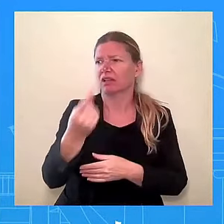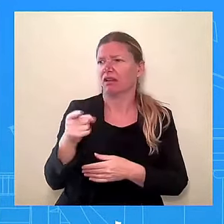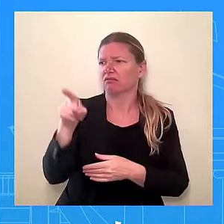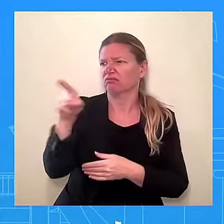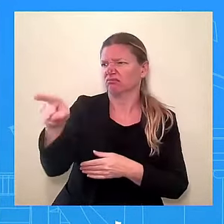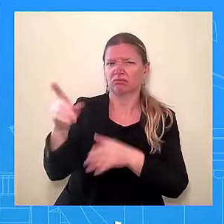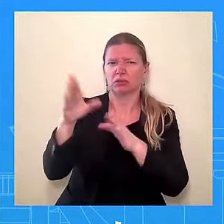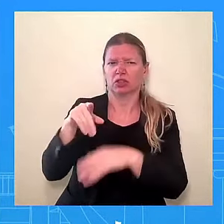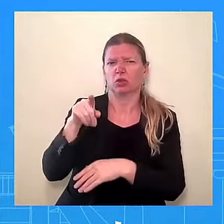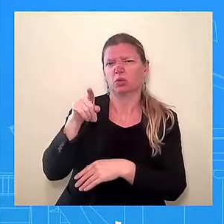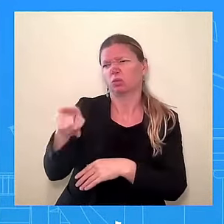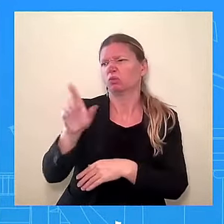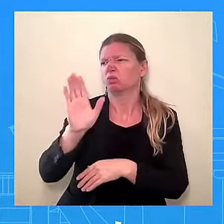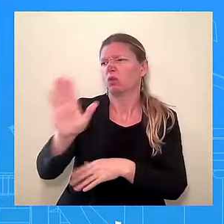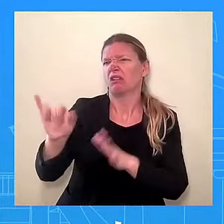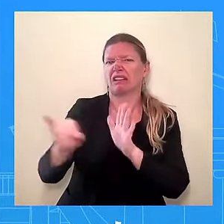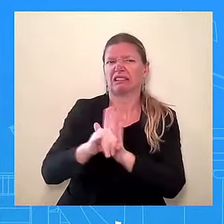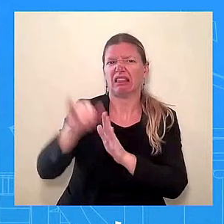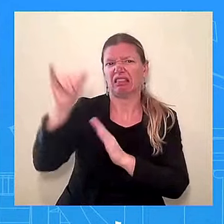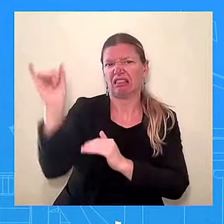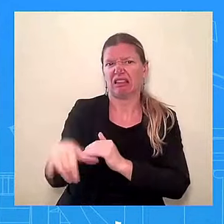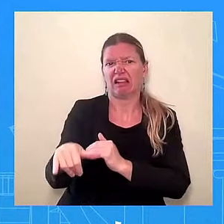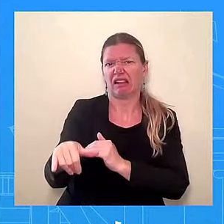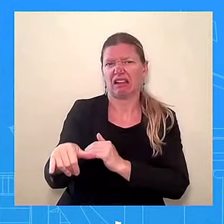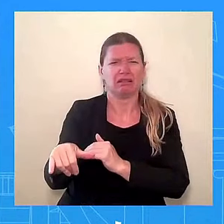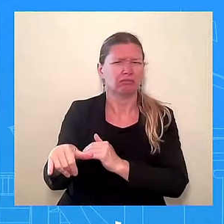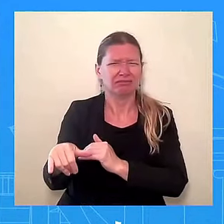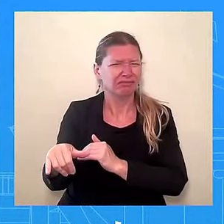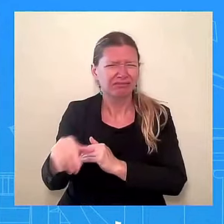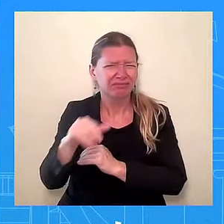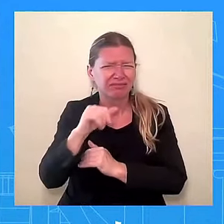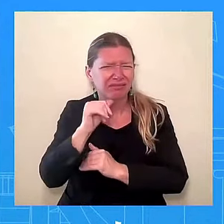It is someone's own decisions. It is,